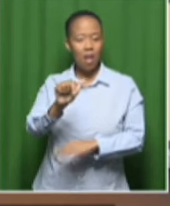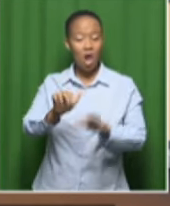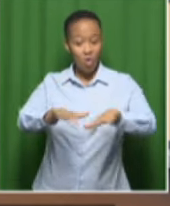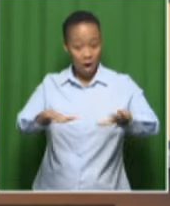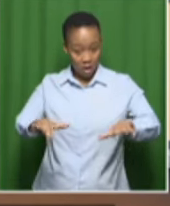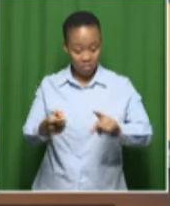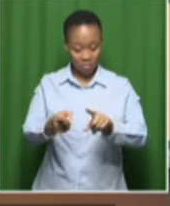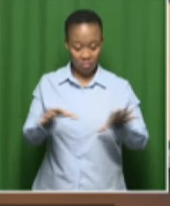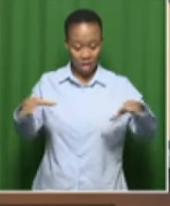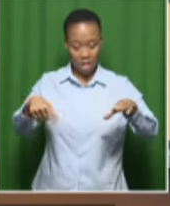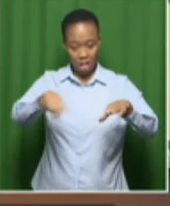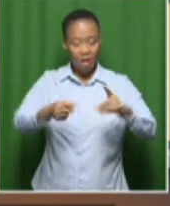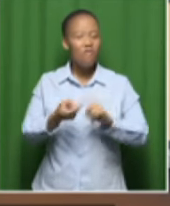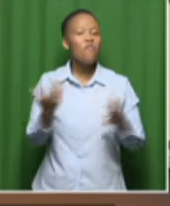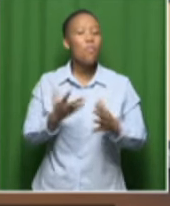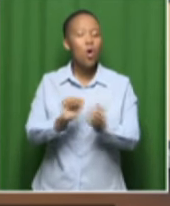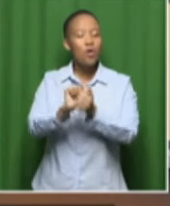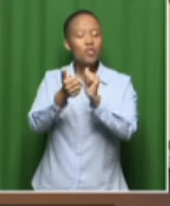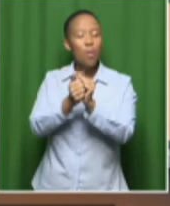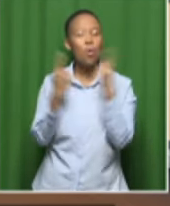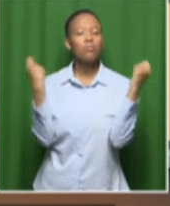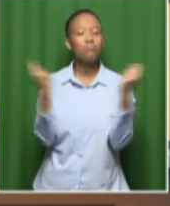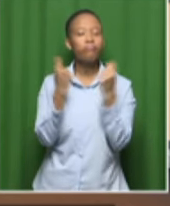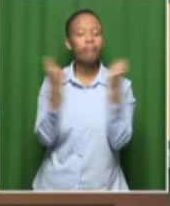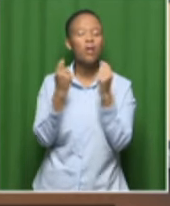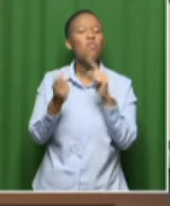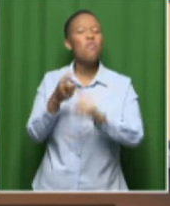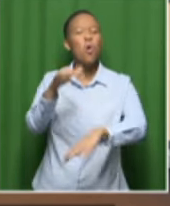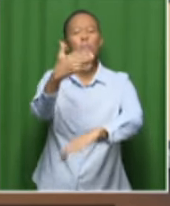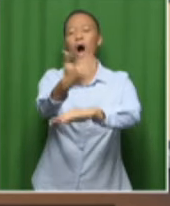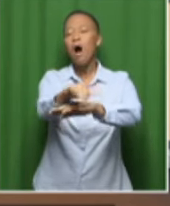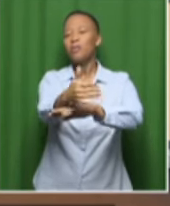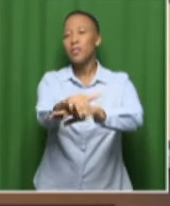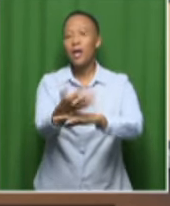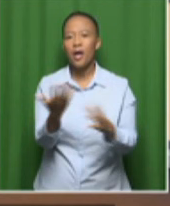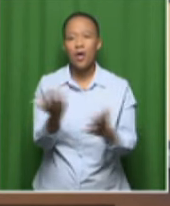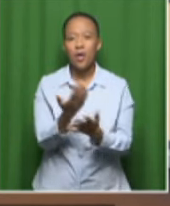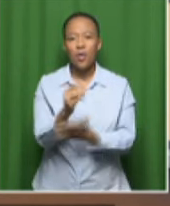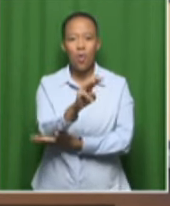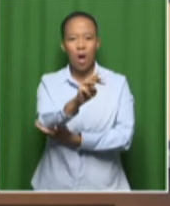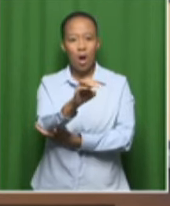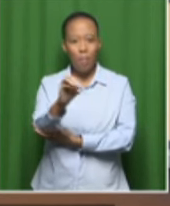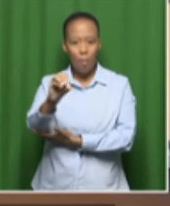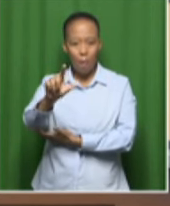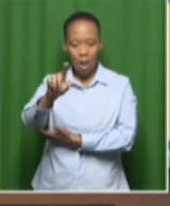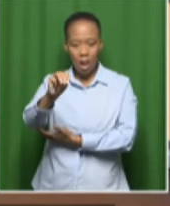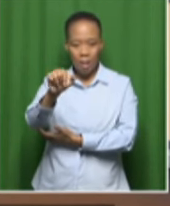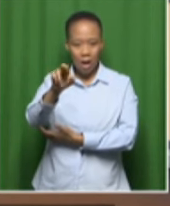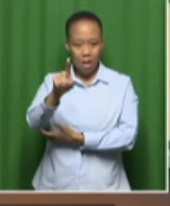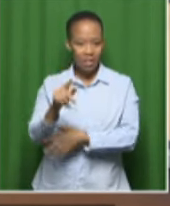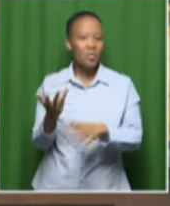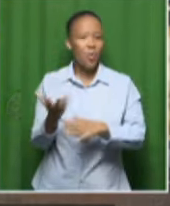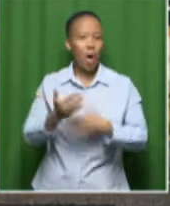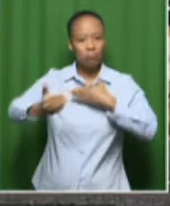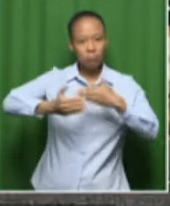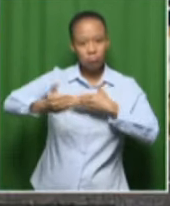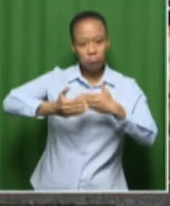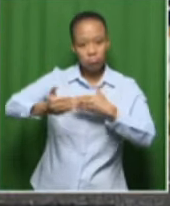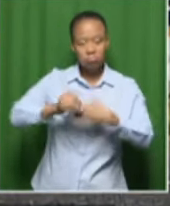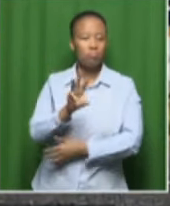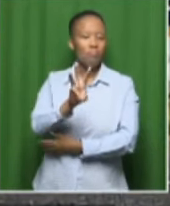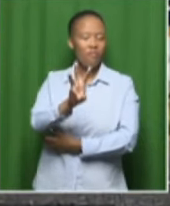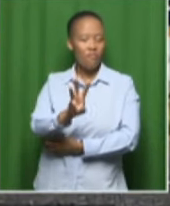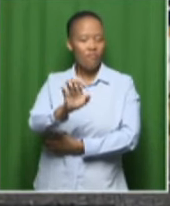event. They were on their way from an outdoor event in Moelmanshoek near Rosendal to Reerbeckstad in